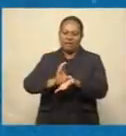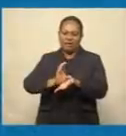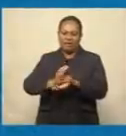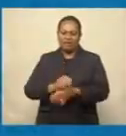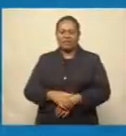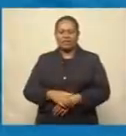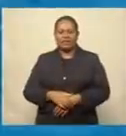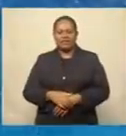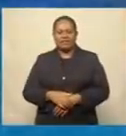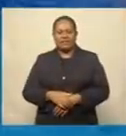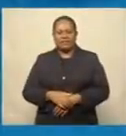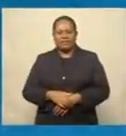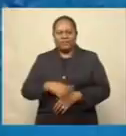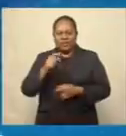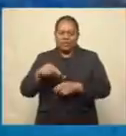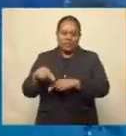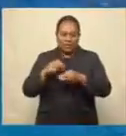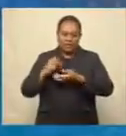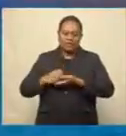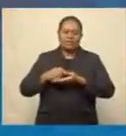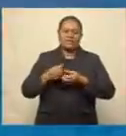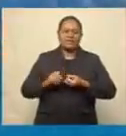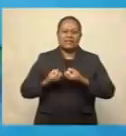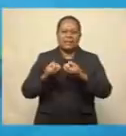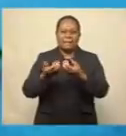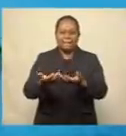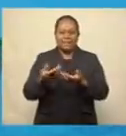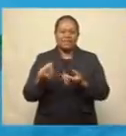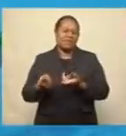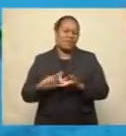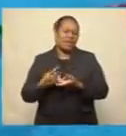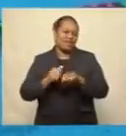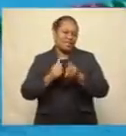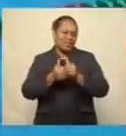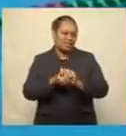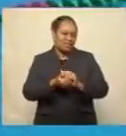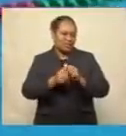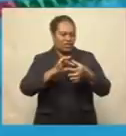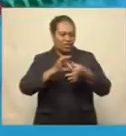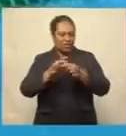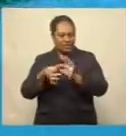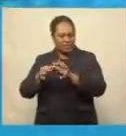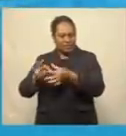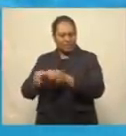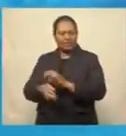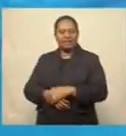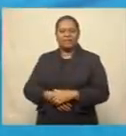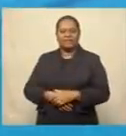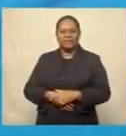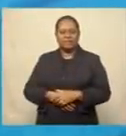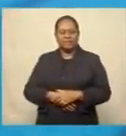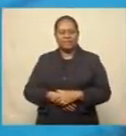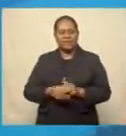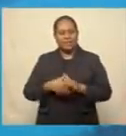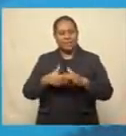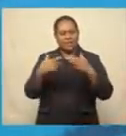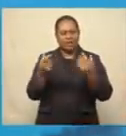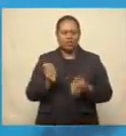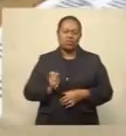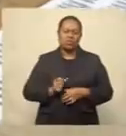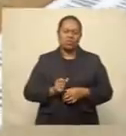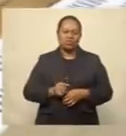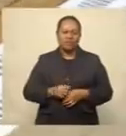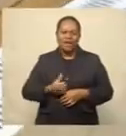Fiji Swimming had submitted in along with some of the other sports for the Olympics. And this is to send our athletes to